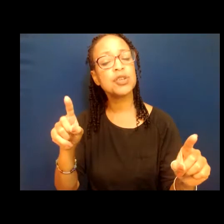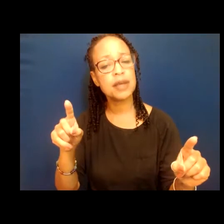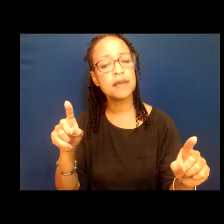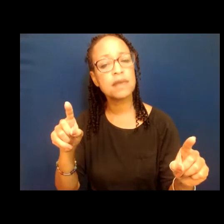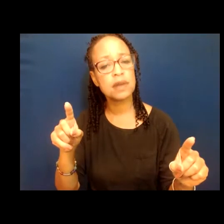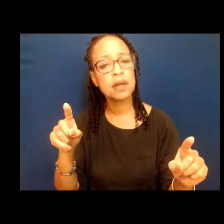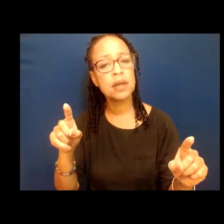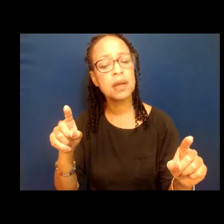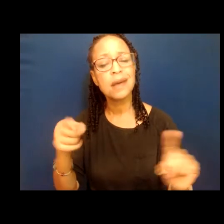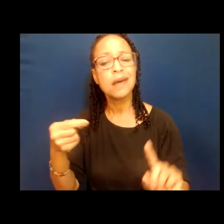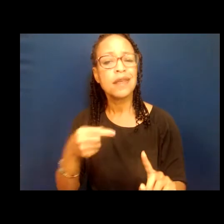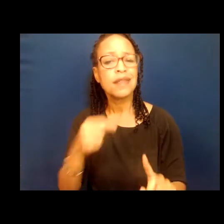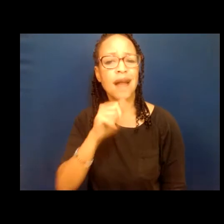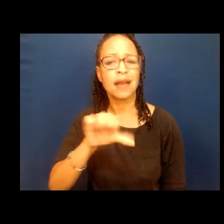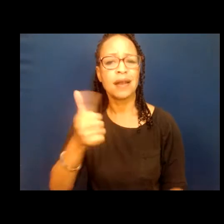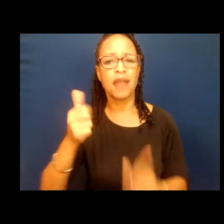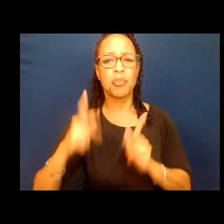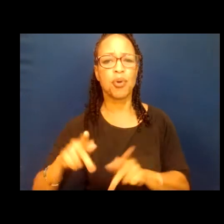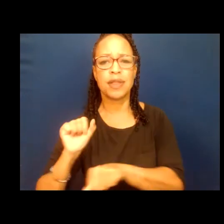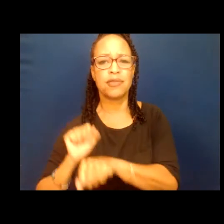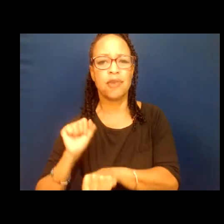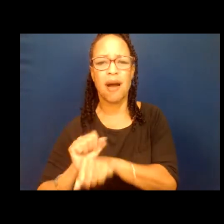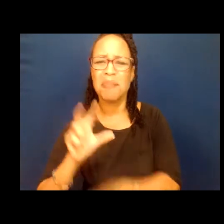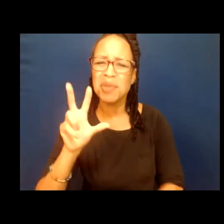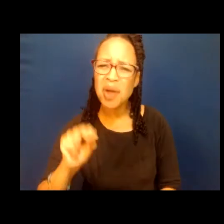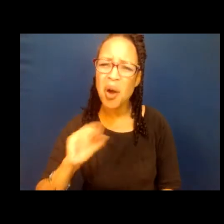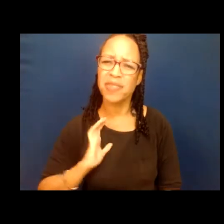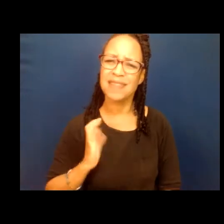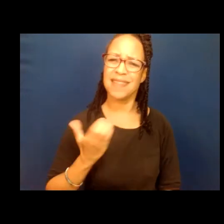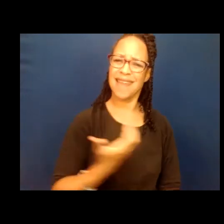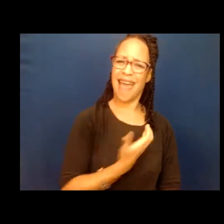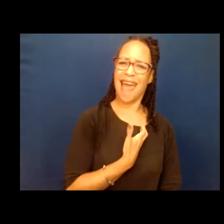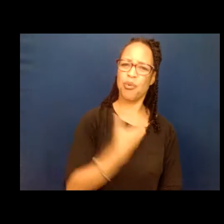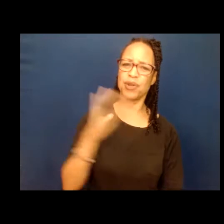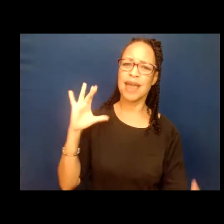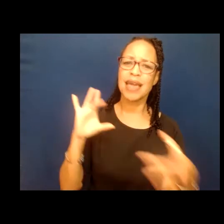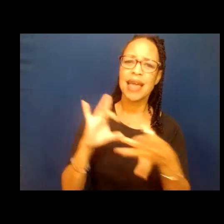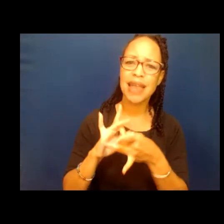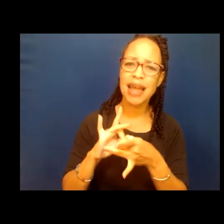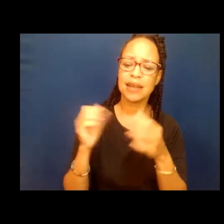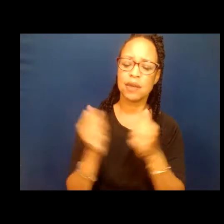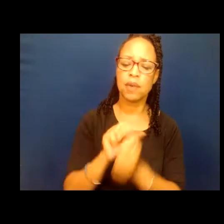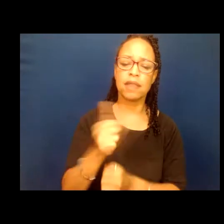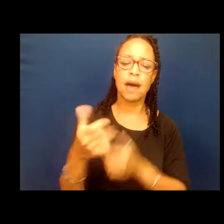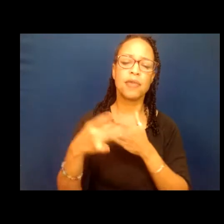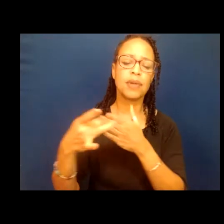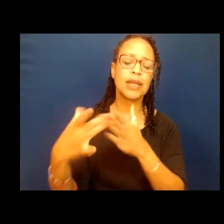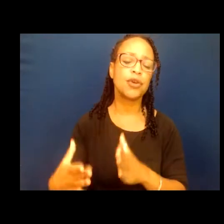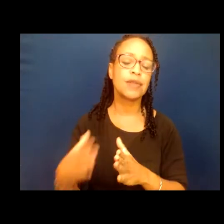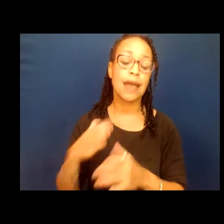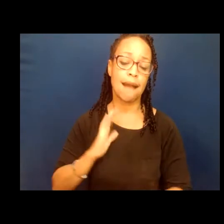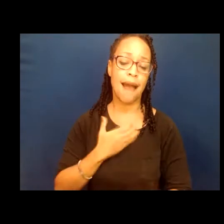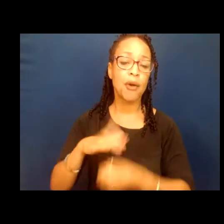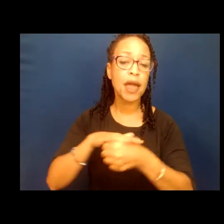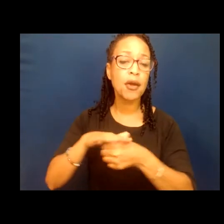persona, esta es nuestra labor, conectarnos con otros líderes en nuestras áreas que comparten las mismas ideas